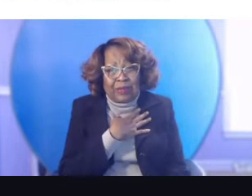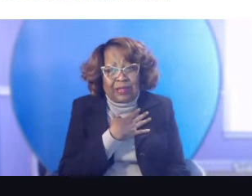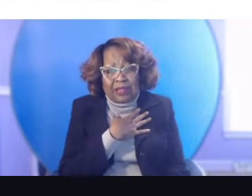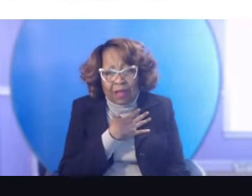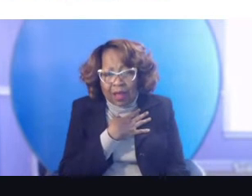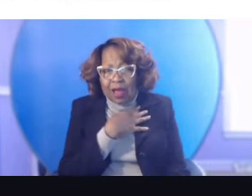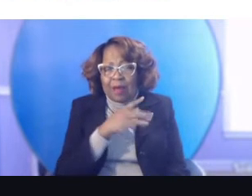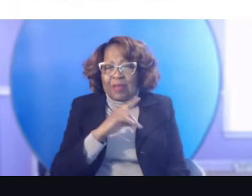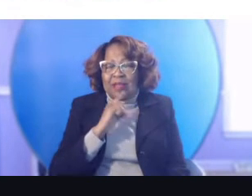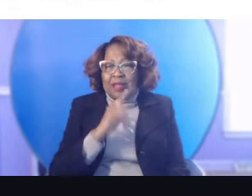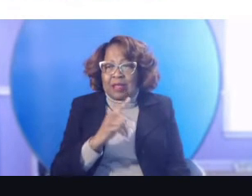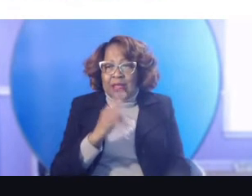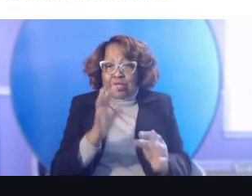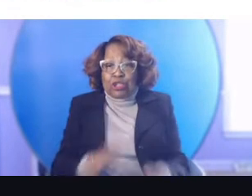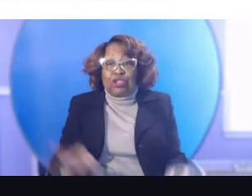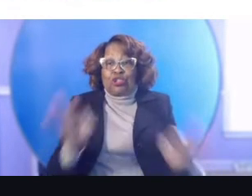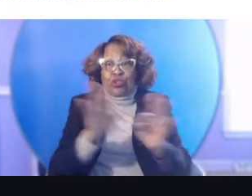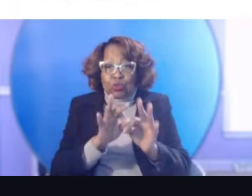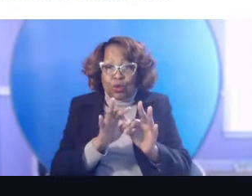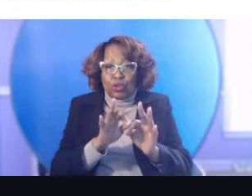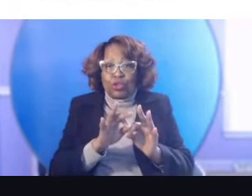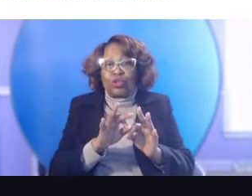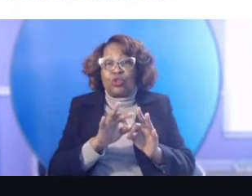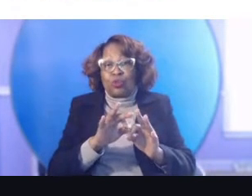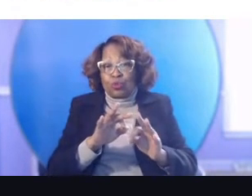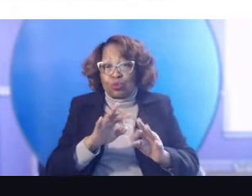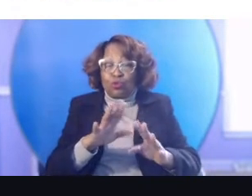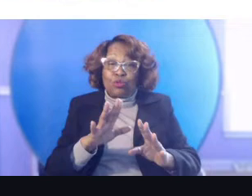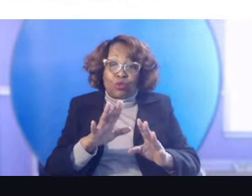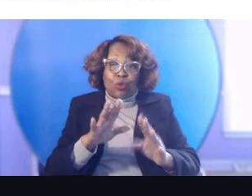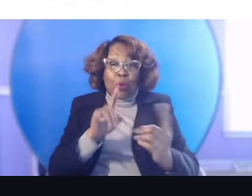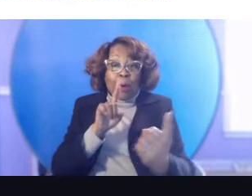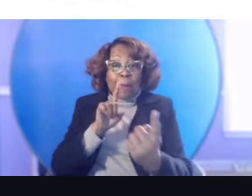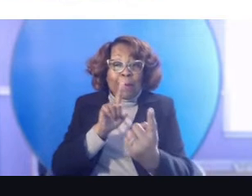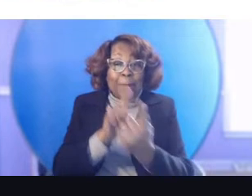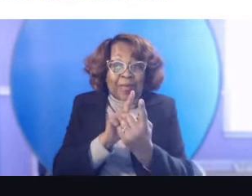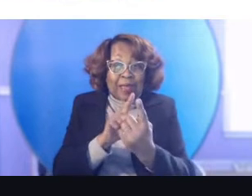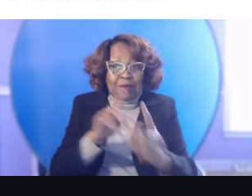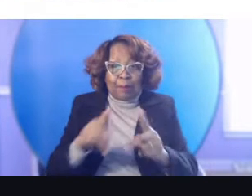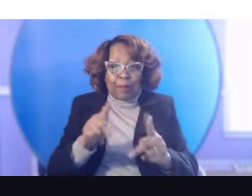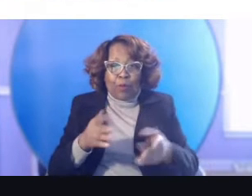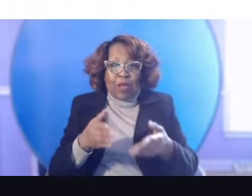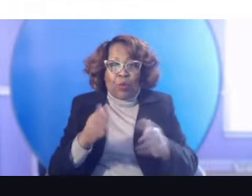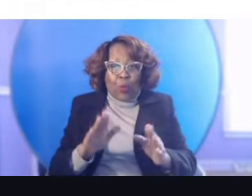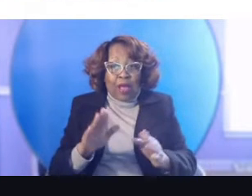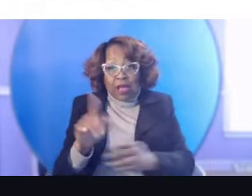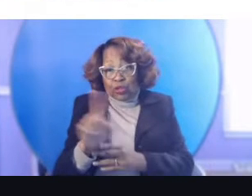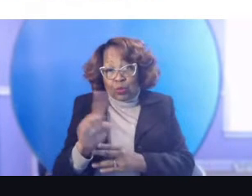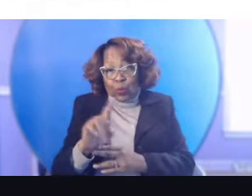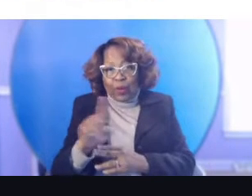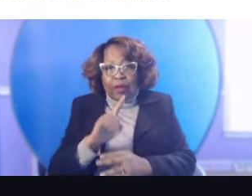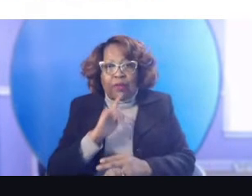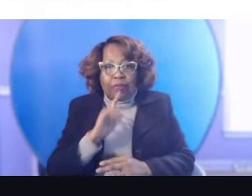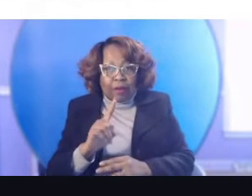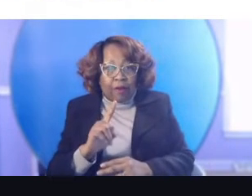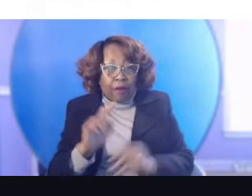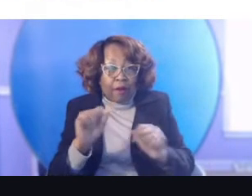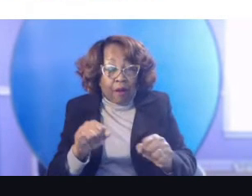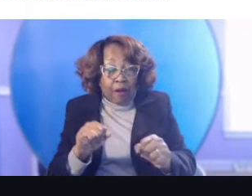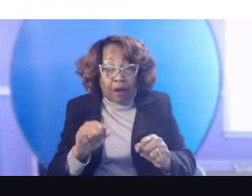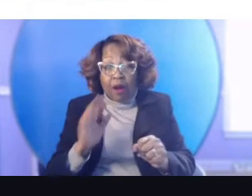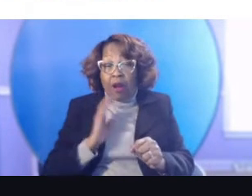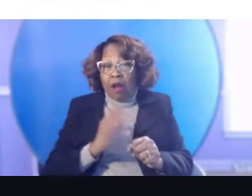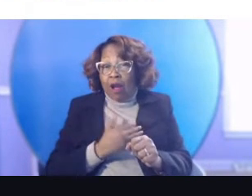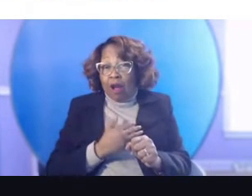essential to meet people, uh, in ways that they can be met. Our, our, sessions are always recorded. So if you